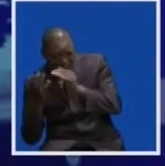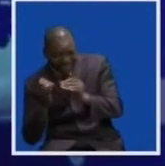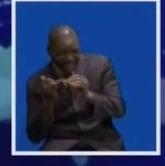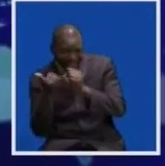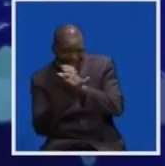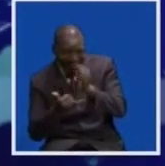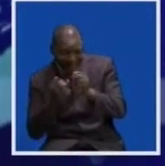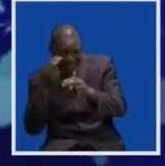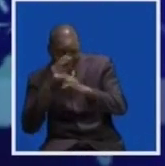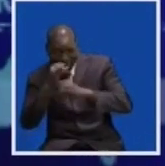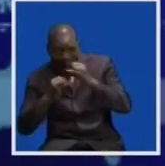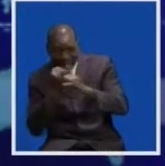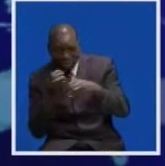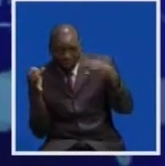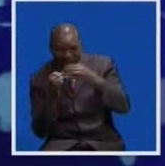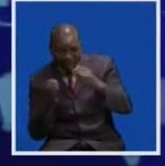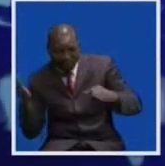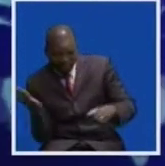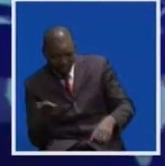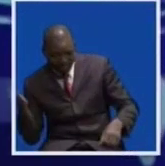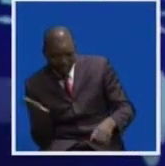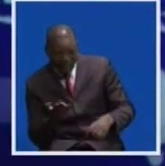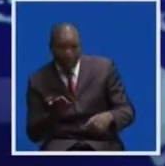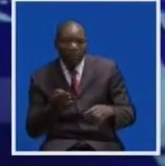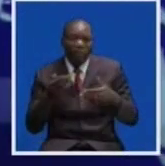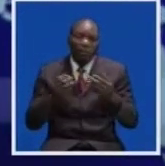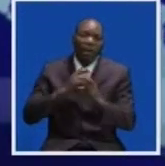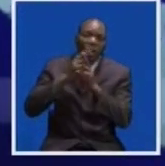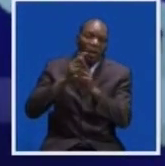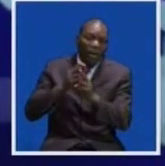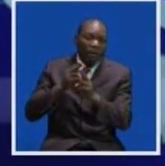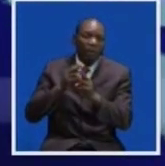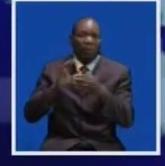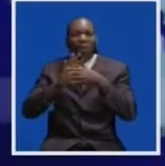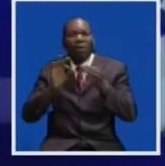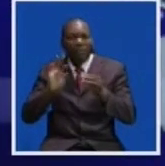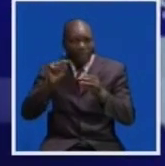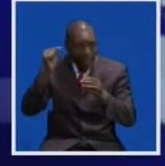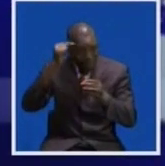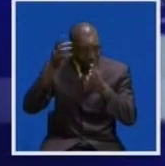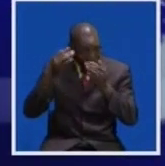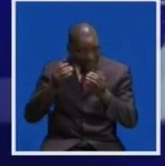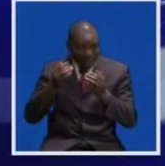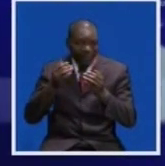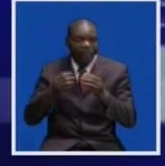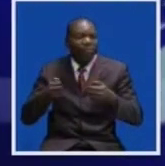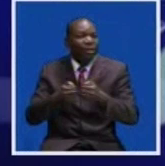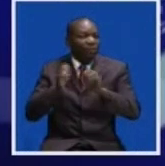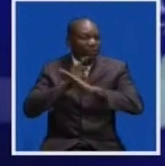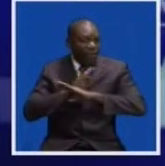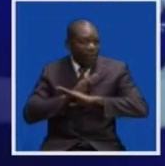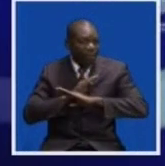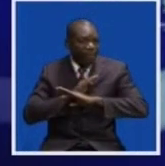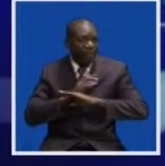image to the international community. Ms. Silea was reacting to allegations that government wants to amend the mandate of the Bank of